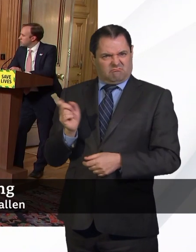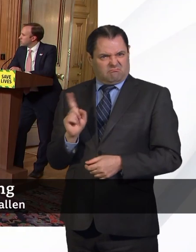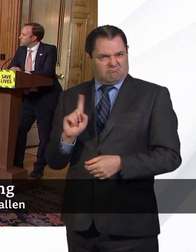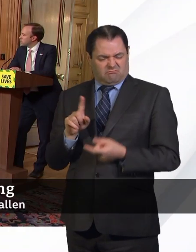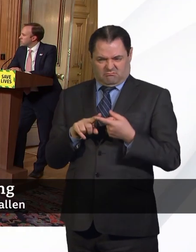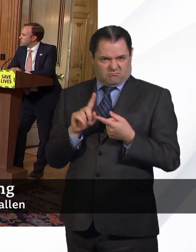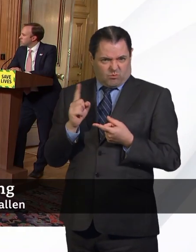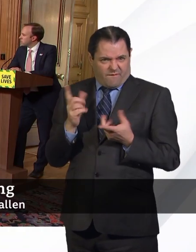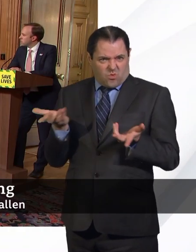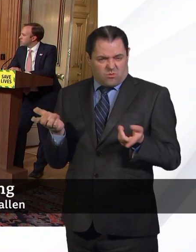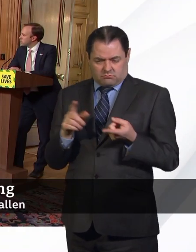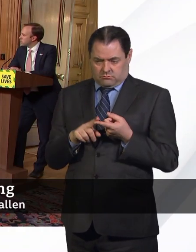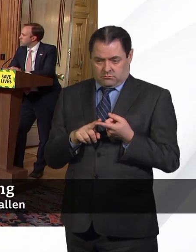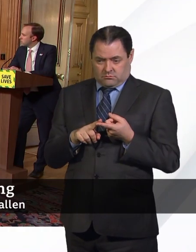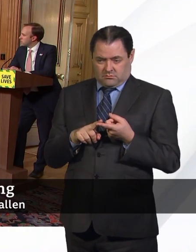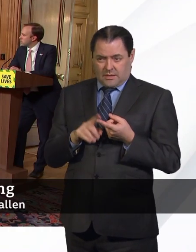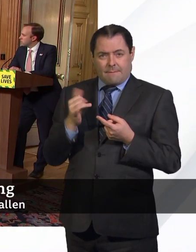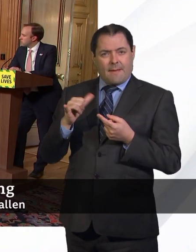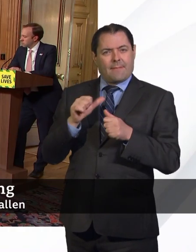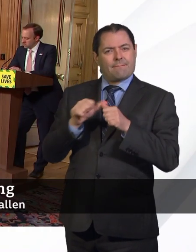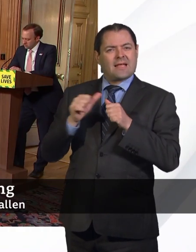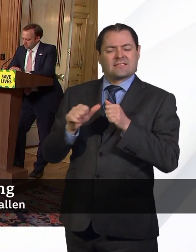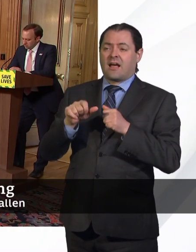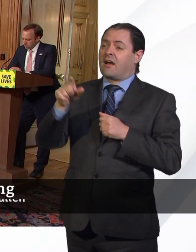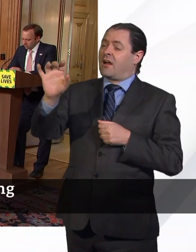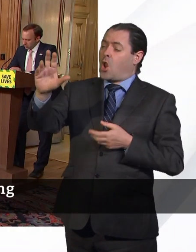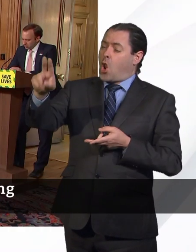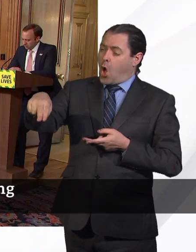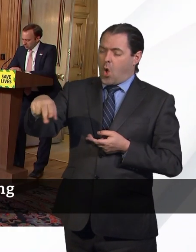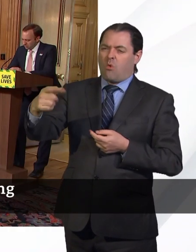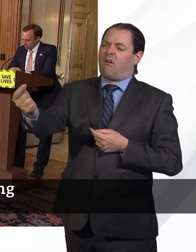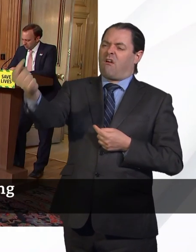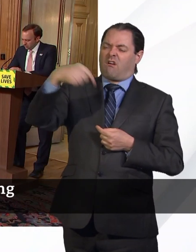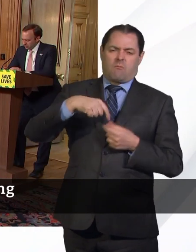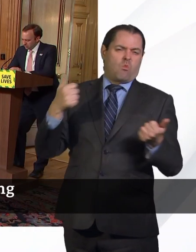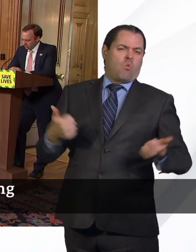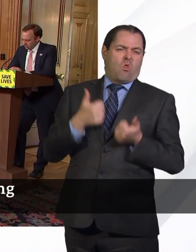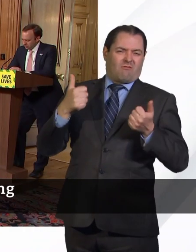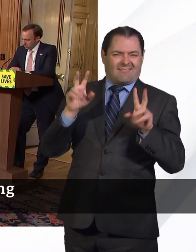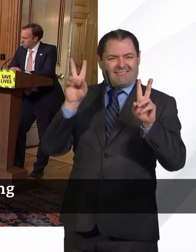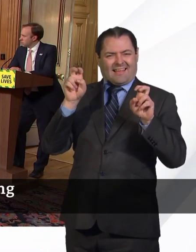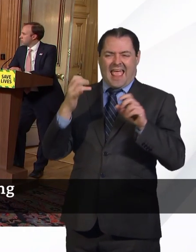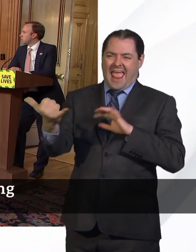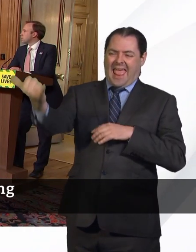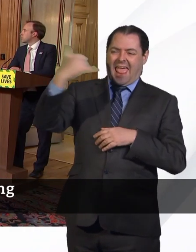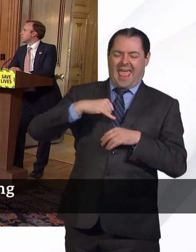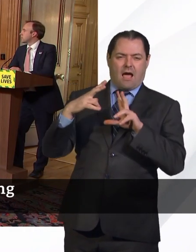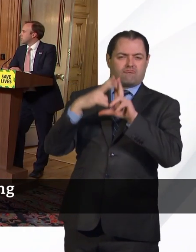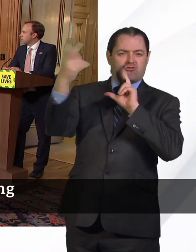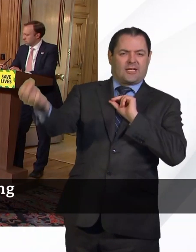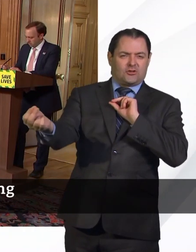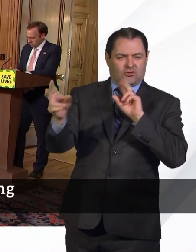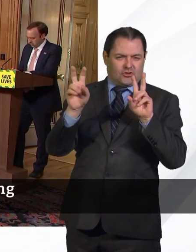And would you support the idea of an air bridge between countries with lower infection rates in Britain into the UK?